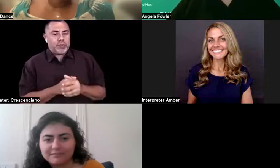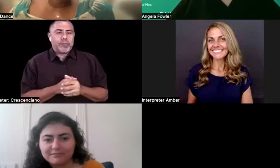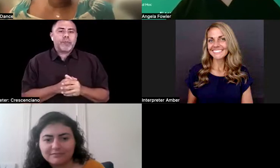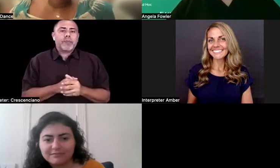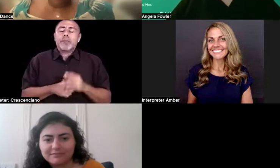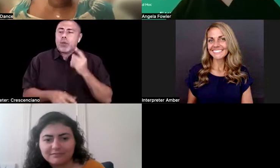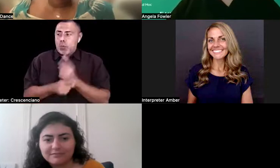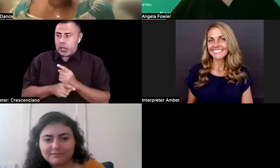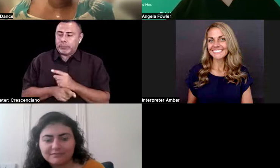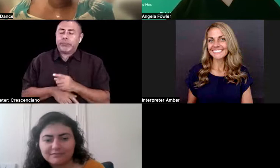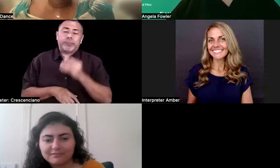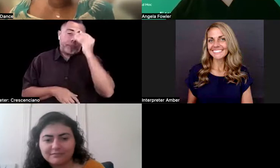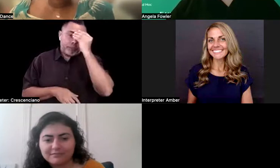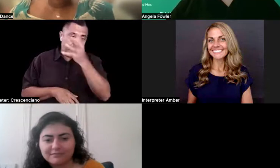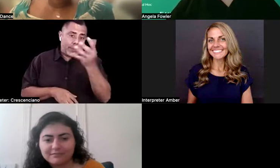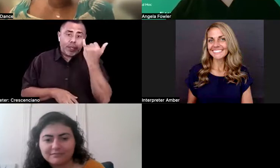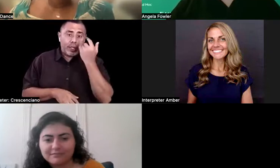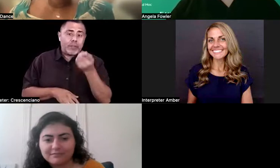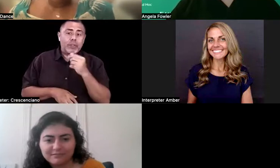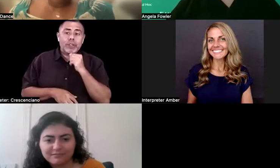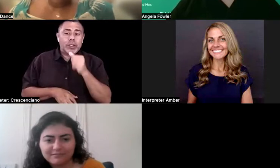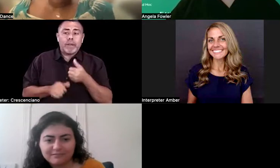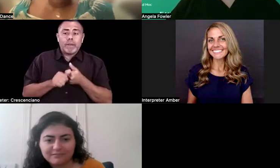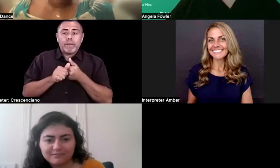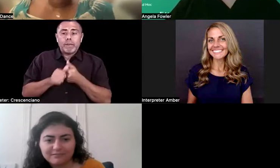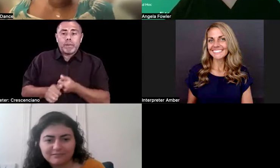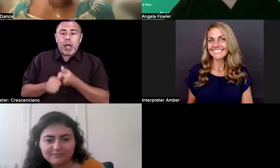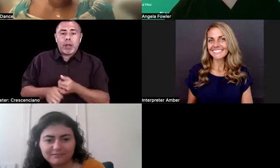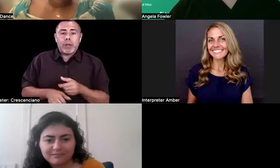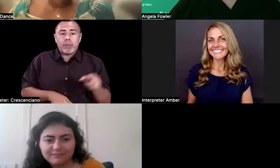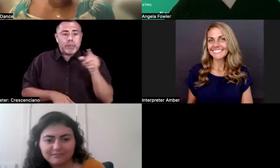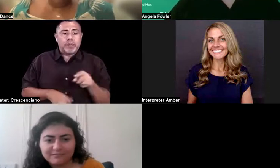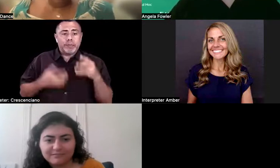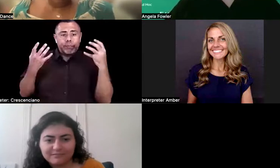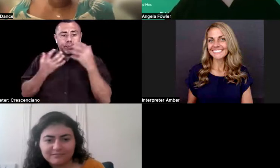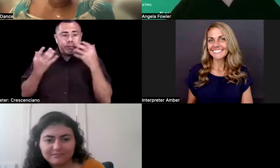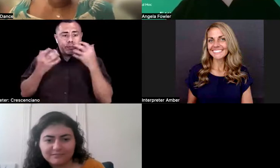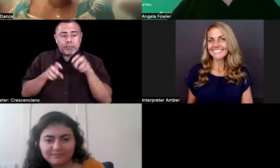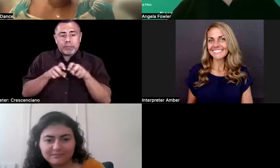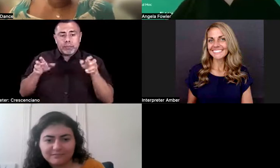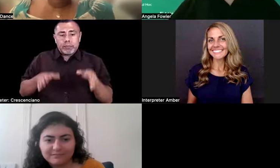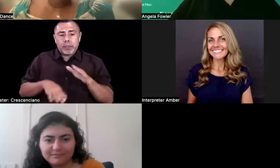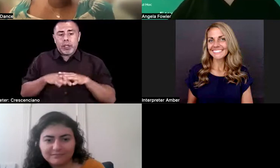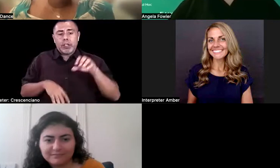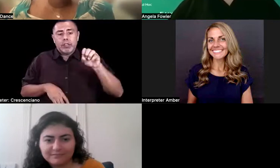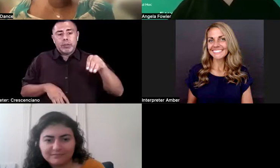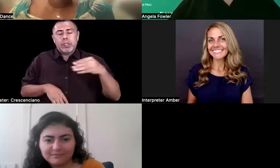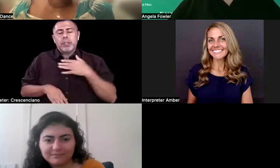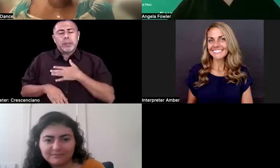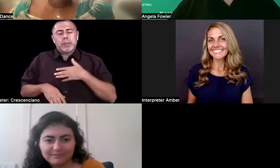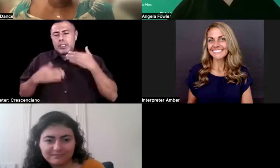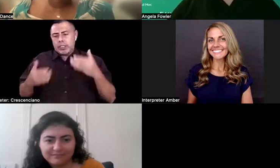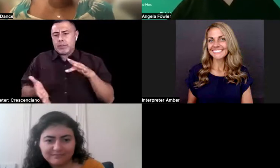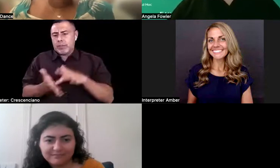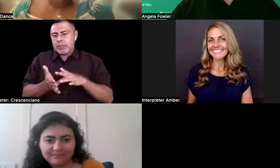following all of these amazing panelists on social, please do. Um, I think everyone's social has been dropped in the